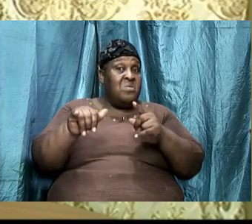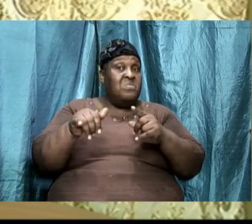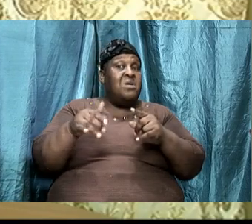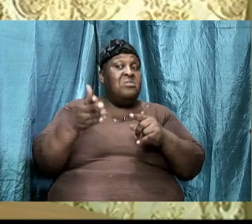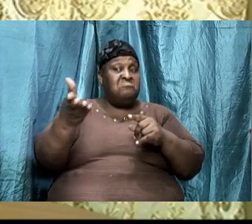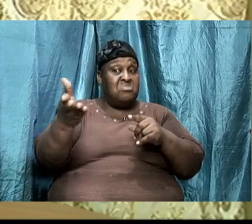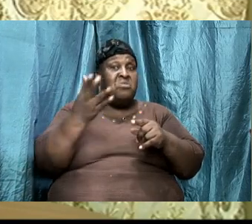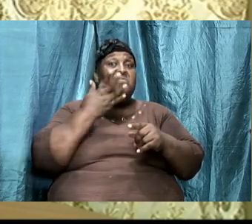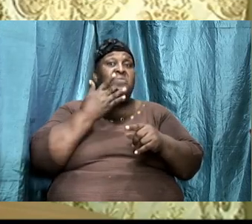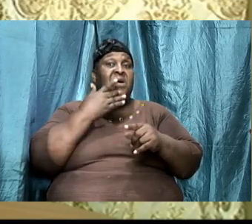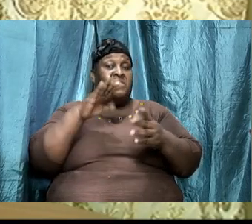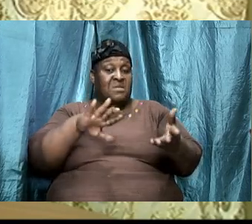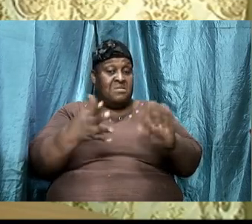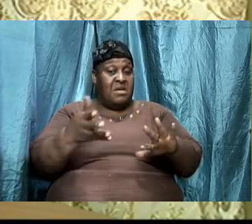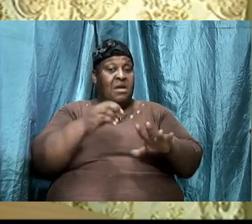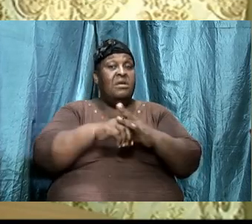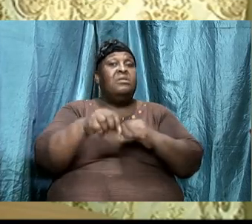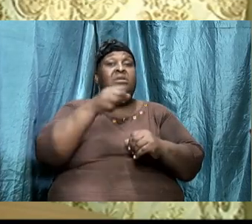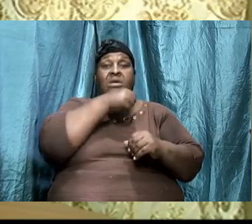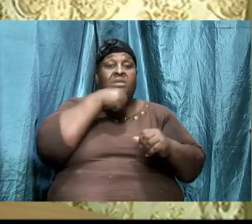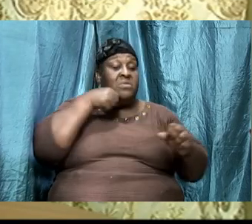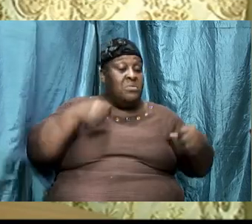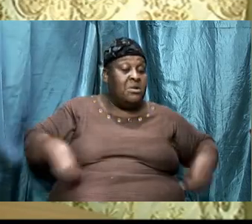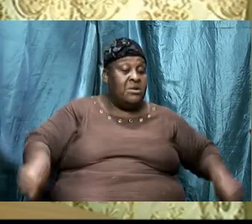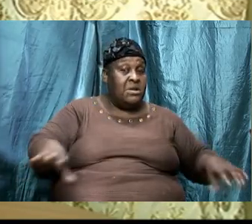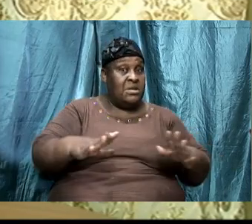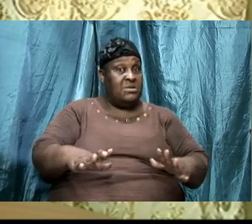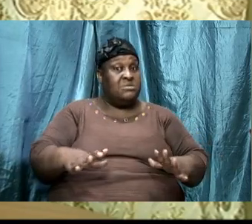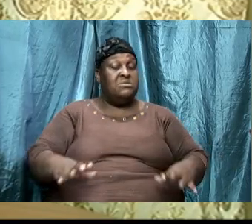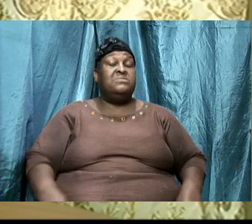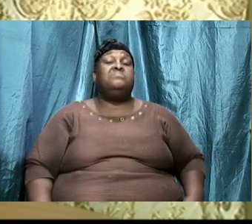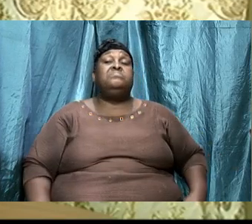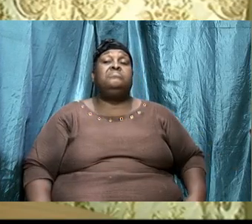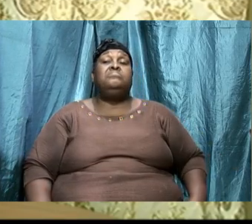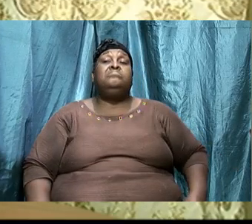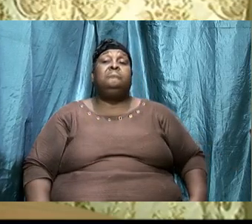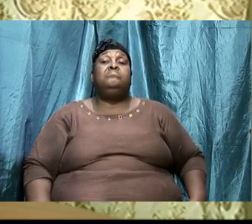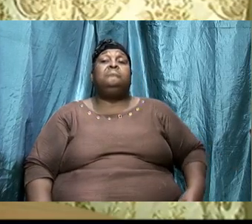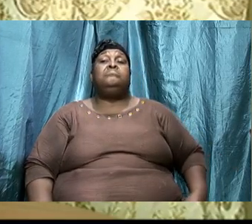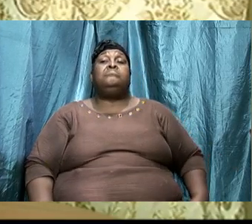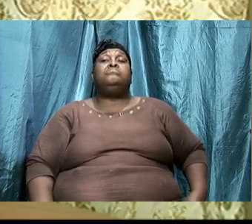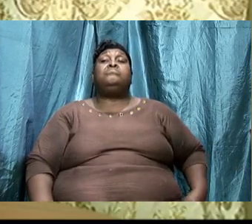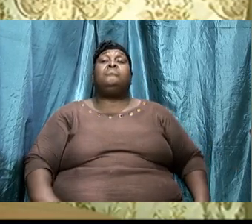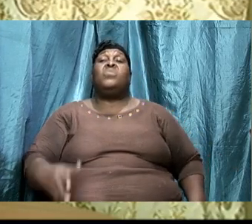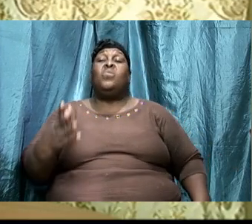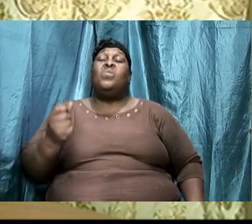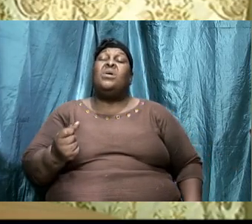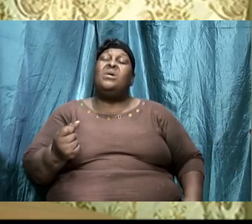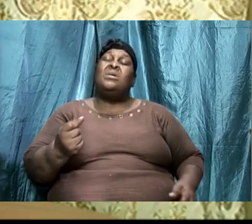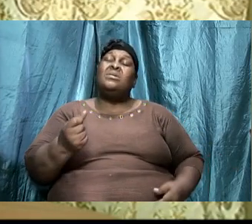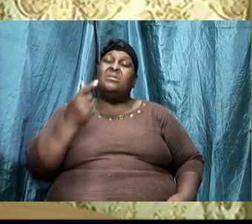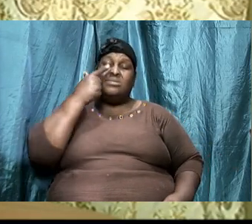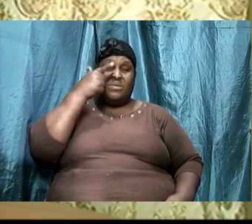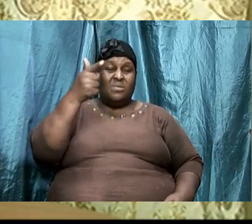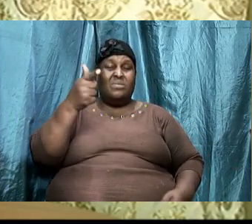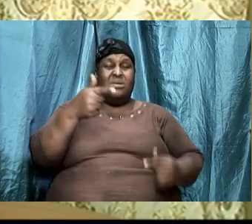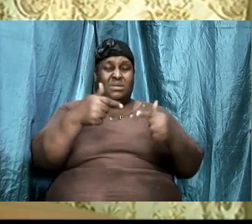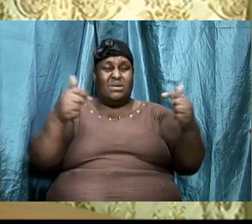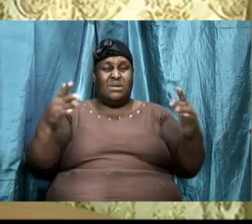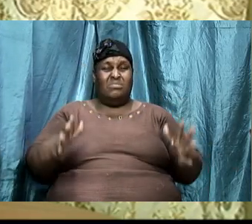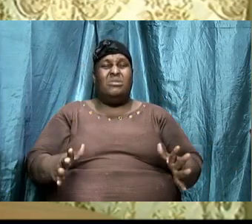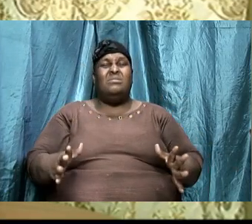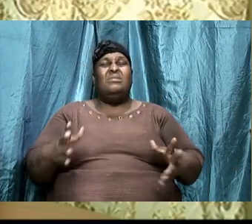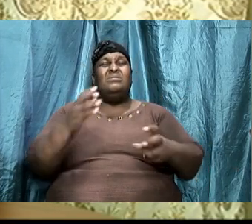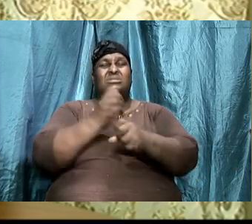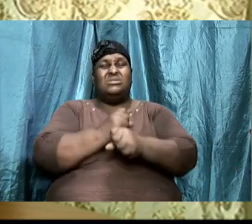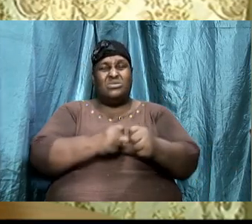So, we want to look a little bit, at the enemy, and look at the strategies, and some of the things, that he used, you know, to deceive